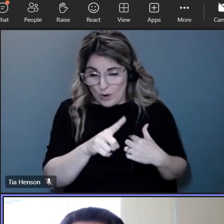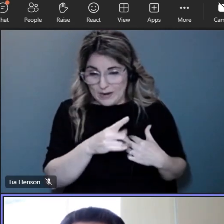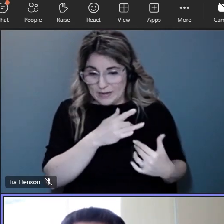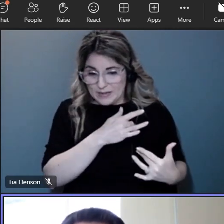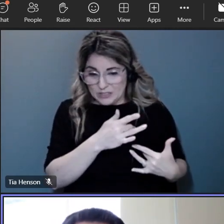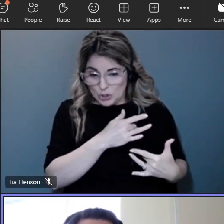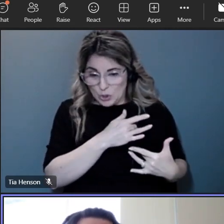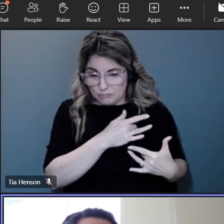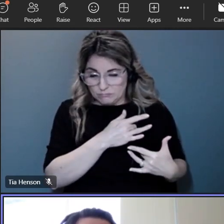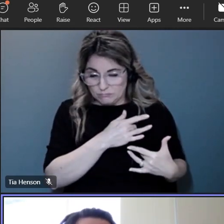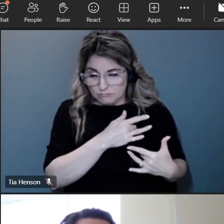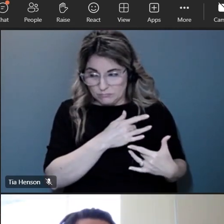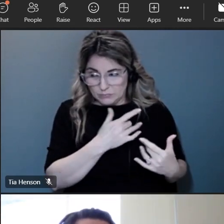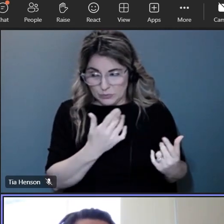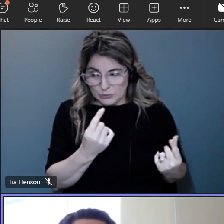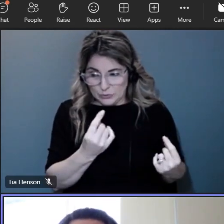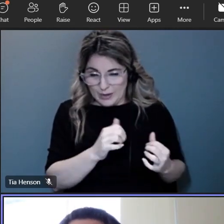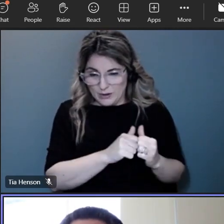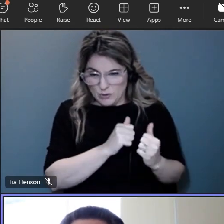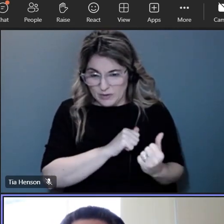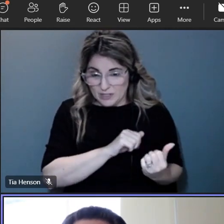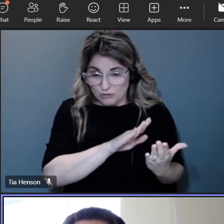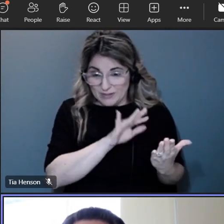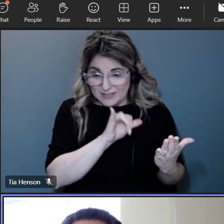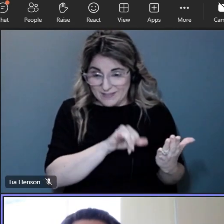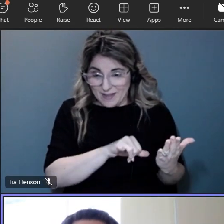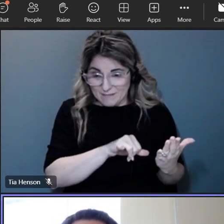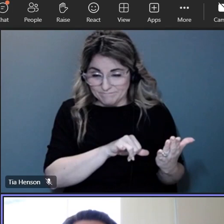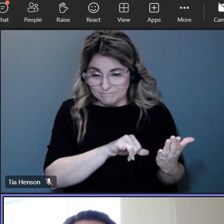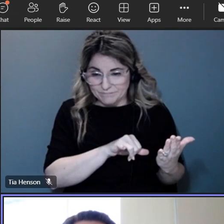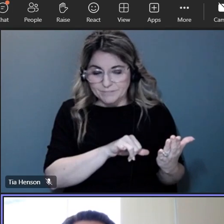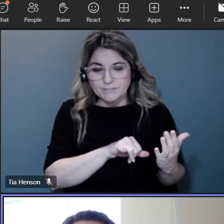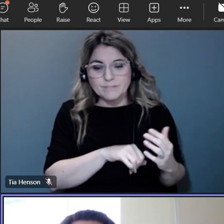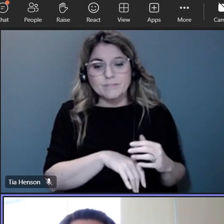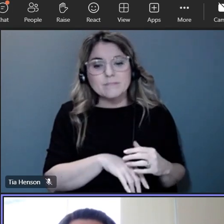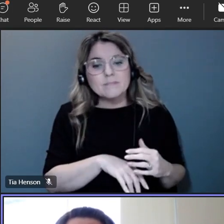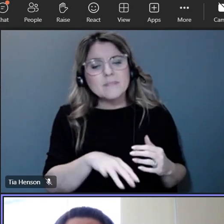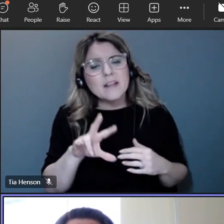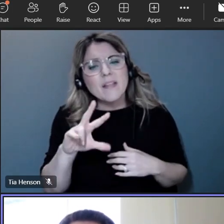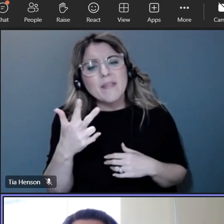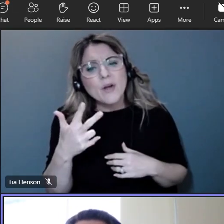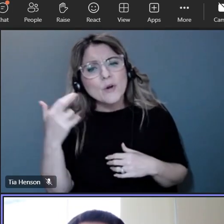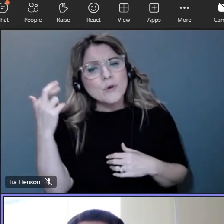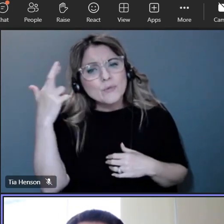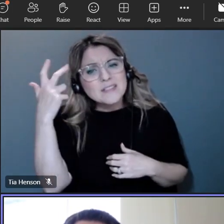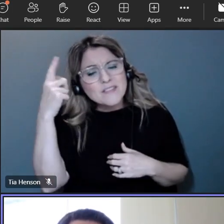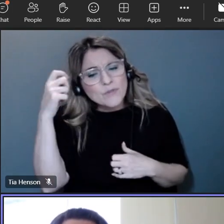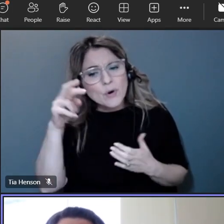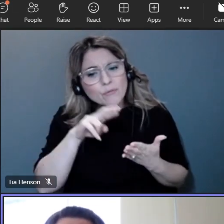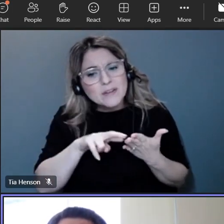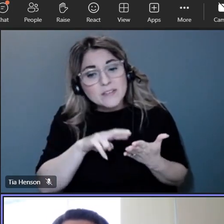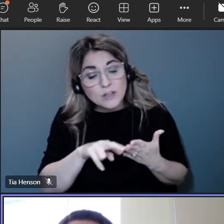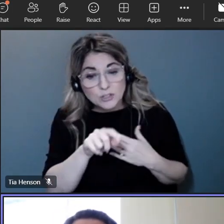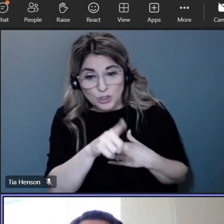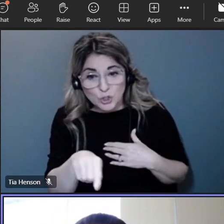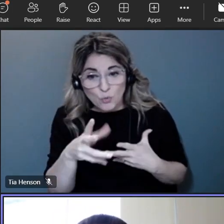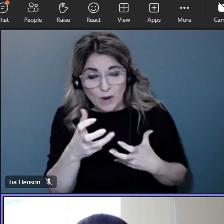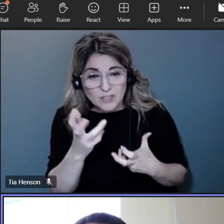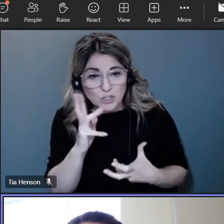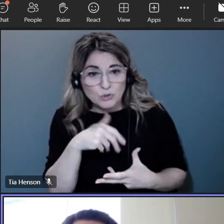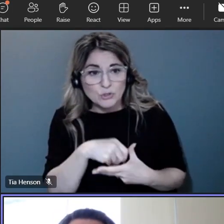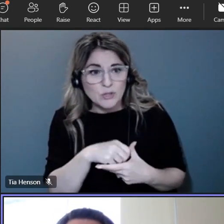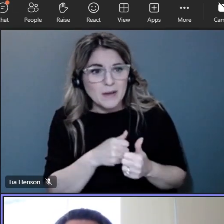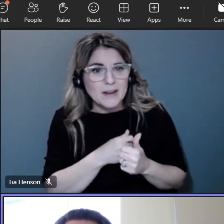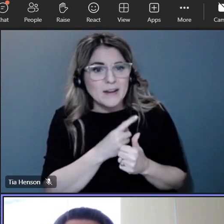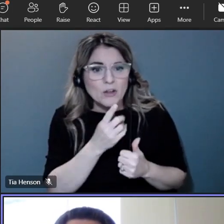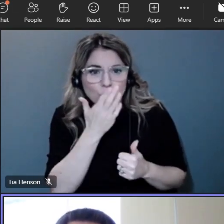what could be done to address it and kind of the third category for research is sort of that you want to contribute in certain sort of meaningful